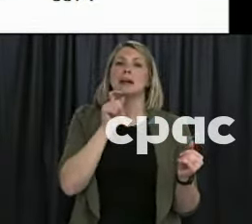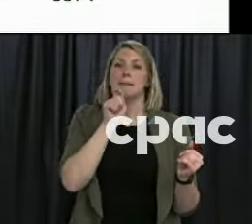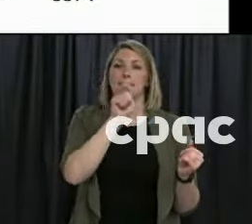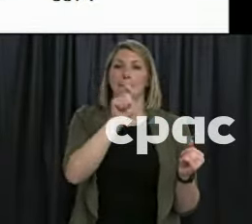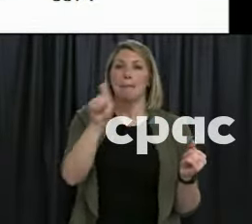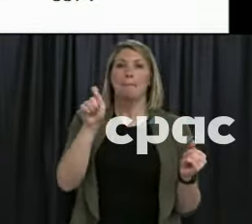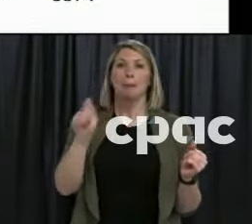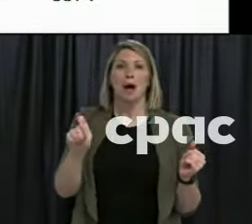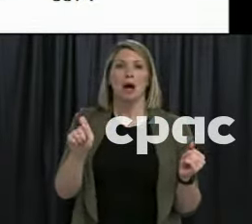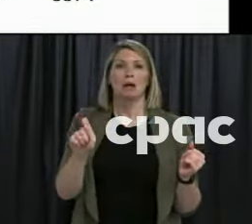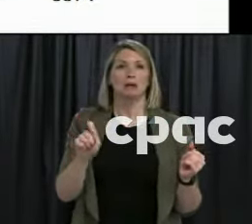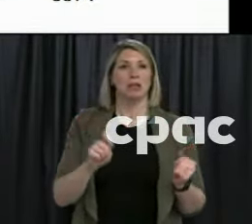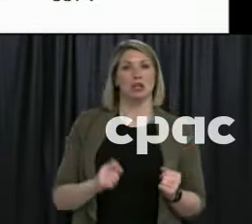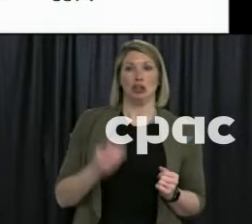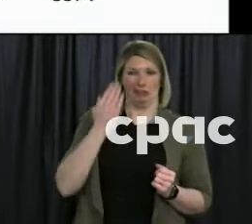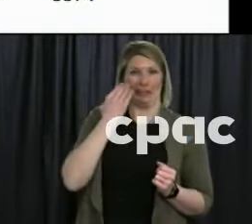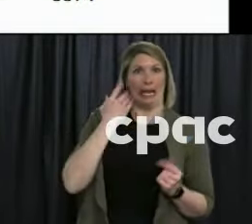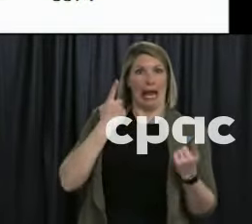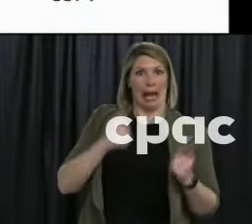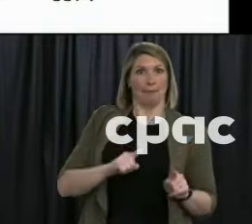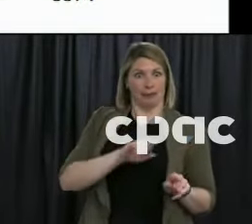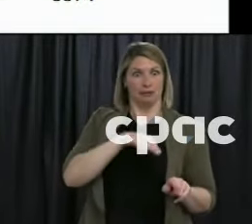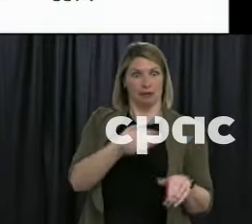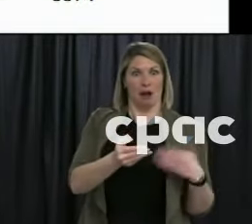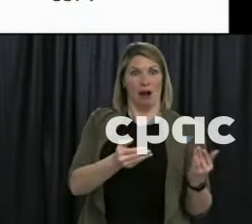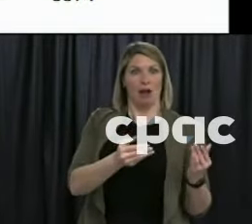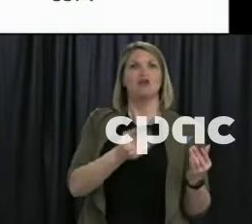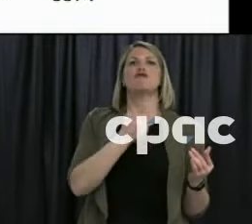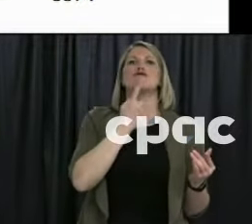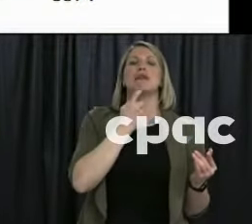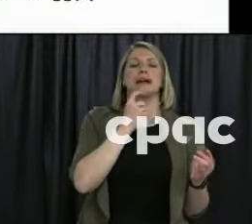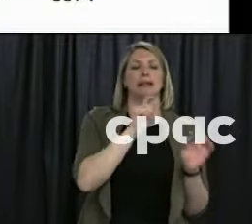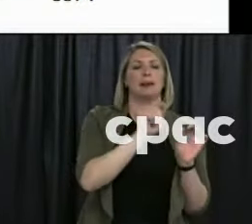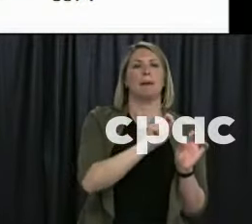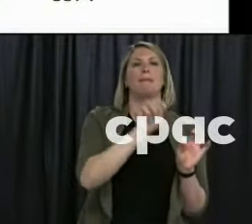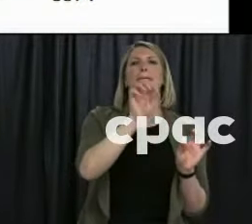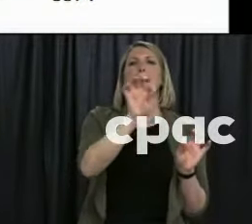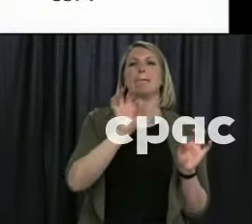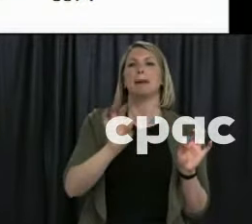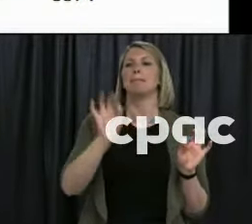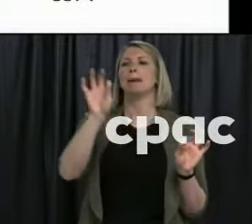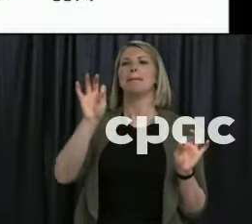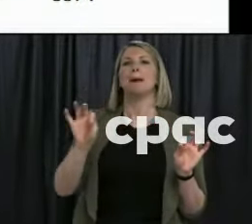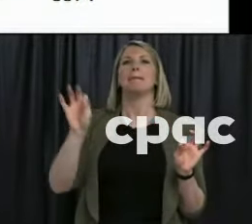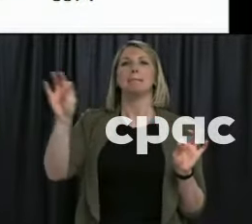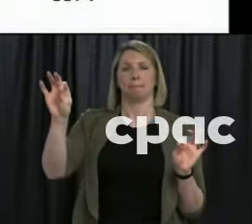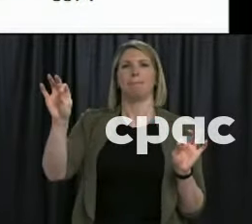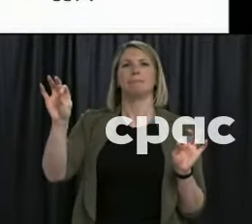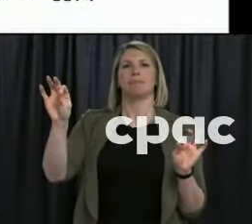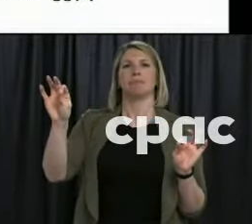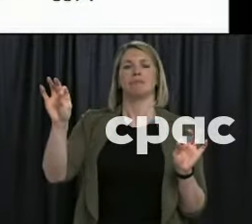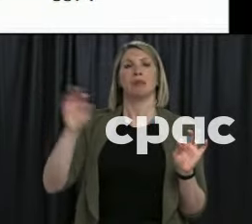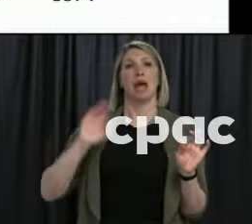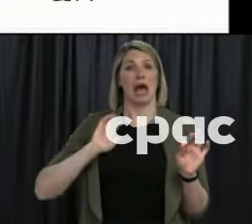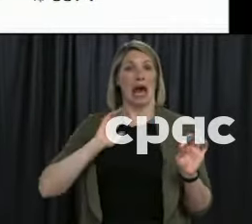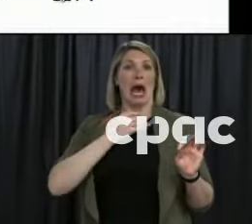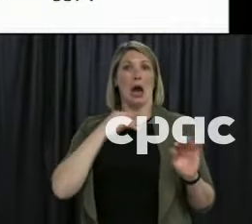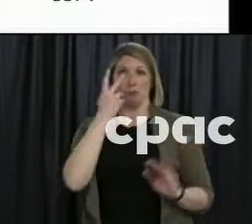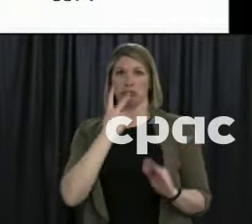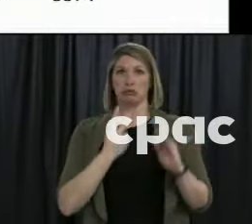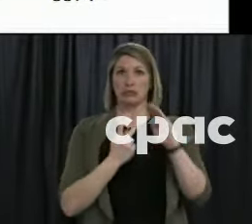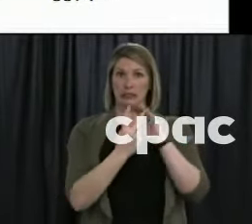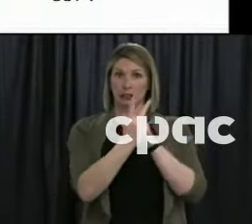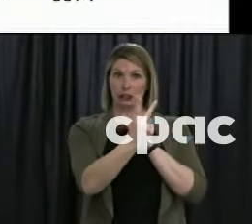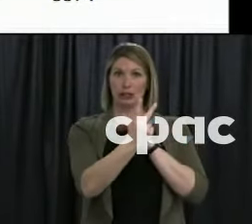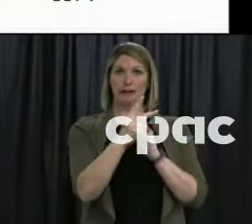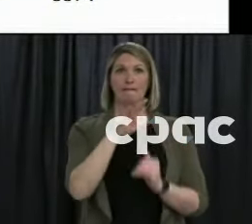that were experienced during 2020. And so what you see here is that the predicted number of deaths for 2020 is